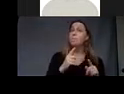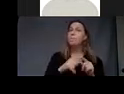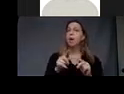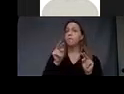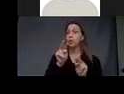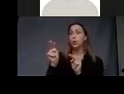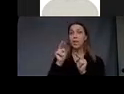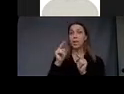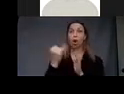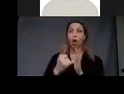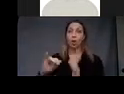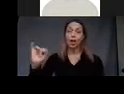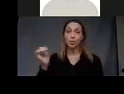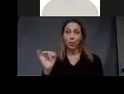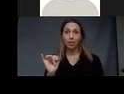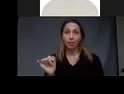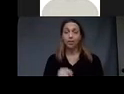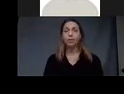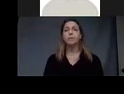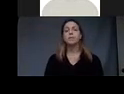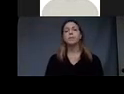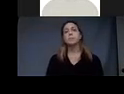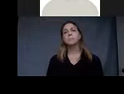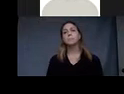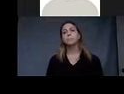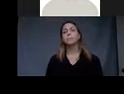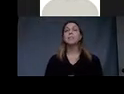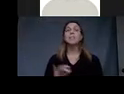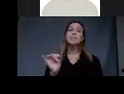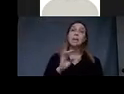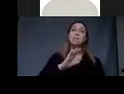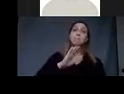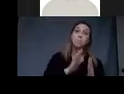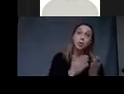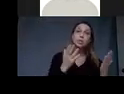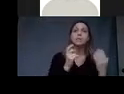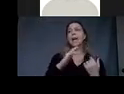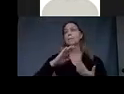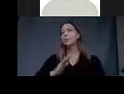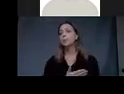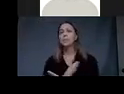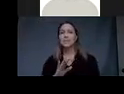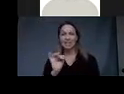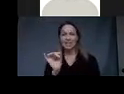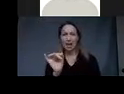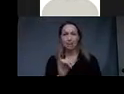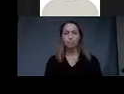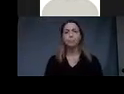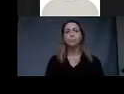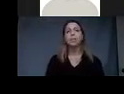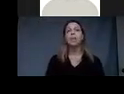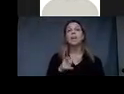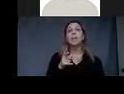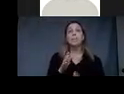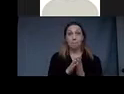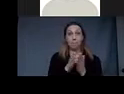I'm sure we all find ourselves in books and in music all the time. this is the last page of